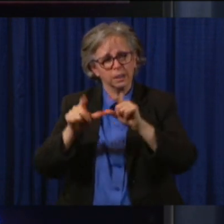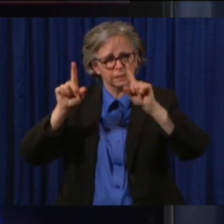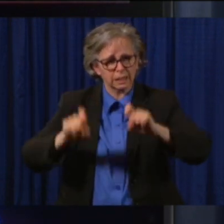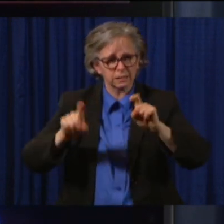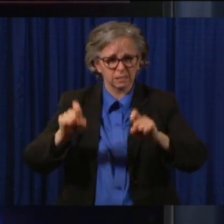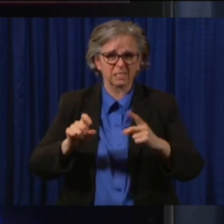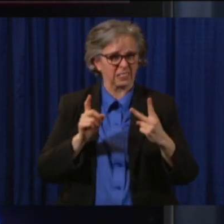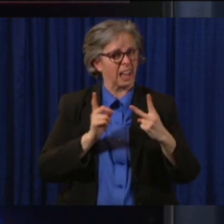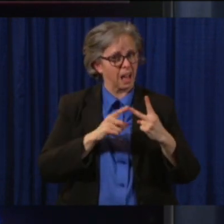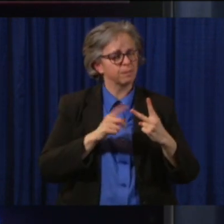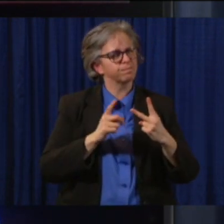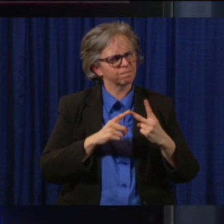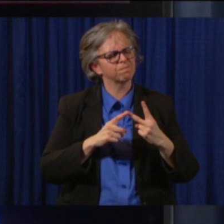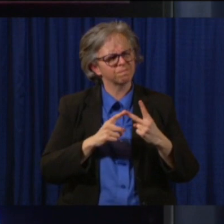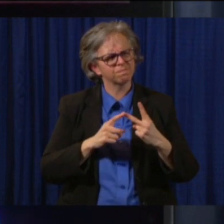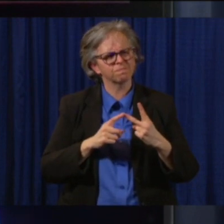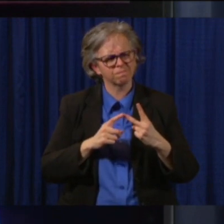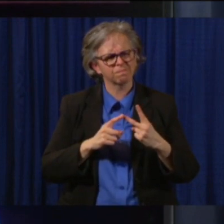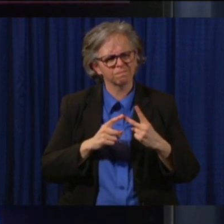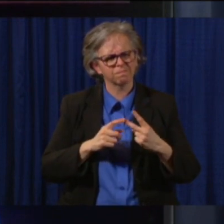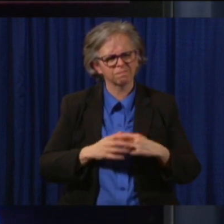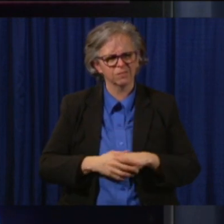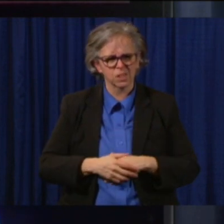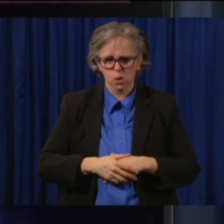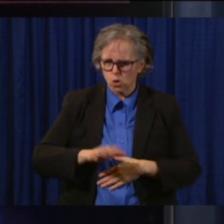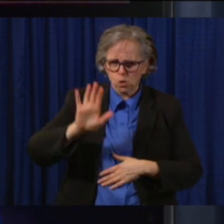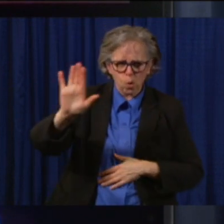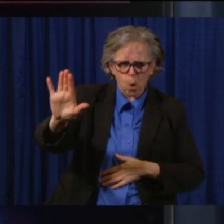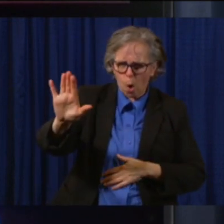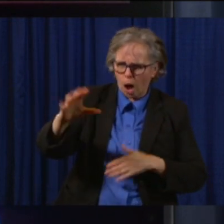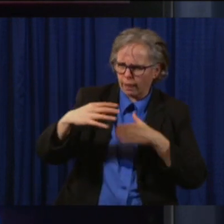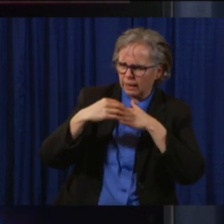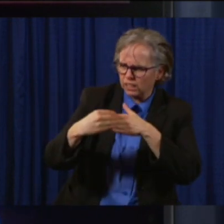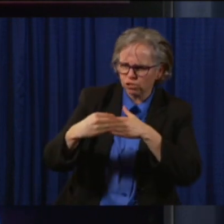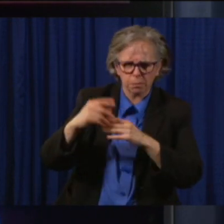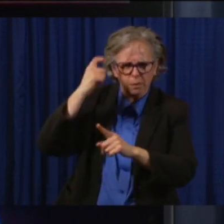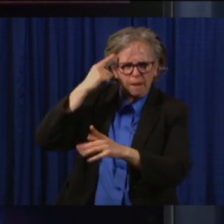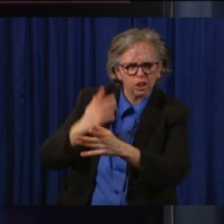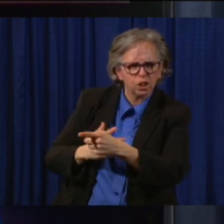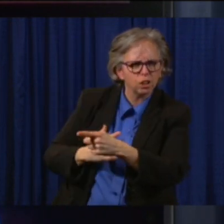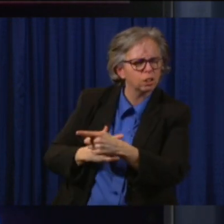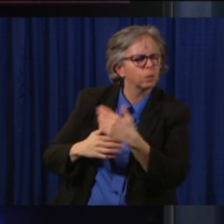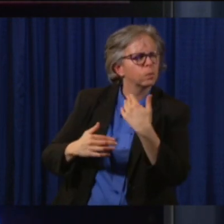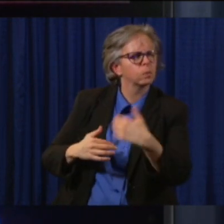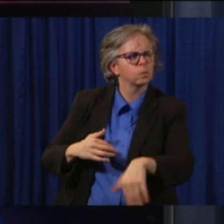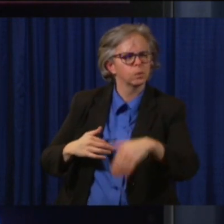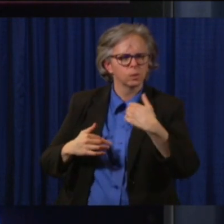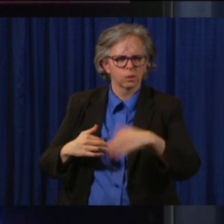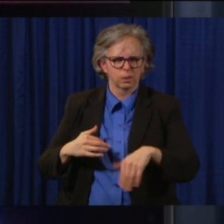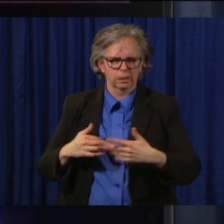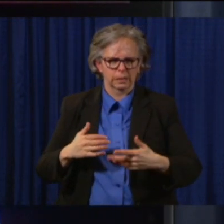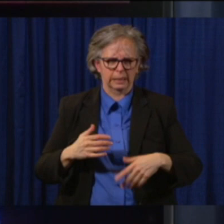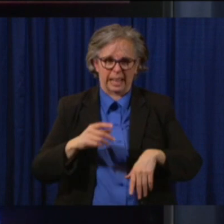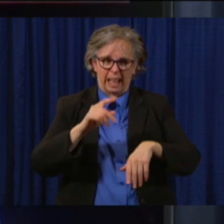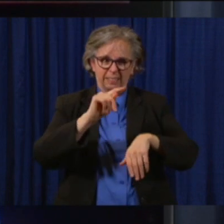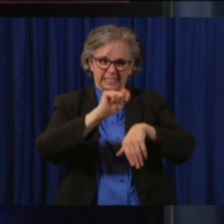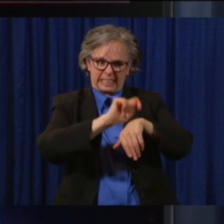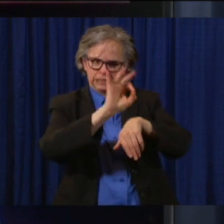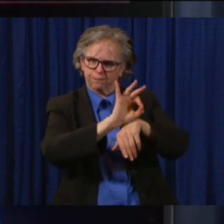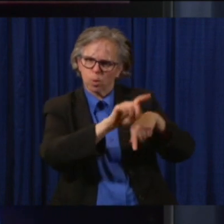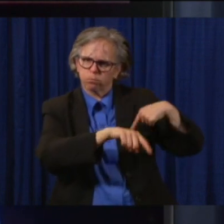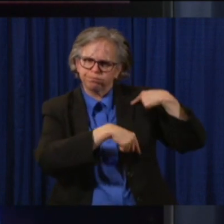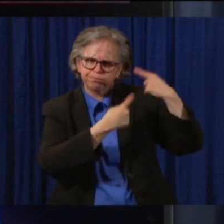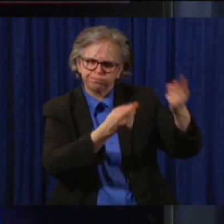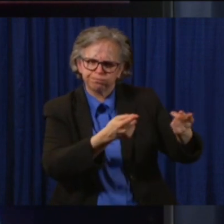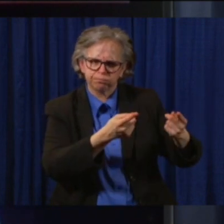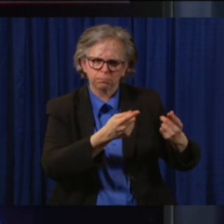Governor DeWine, under your leadership and the leadership of the task force, is talking about making sure that we're testing